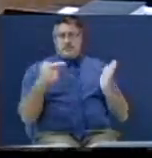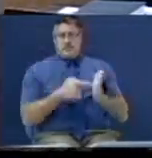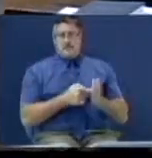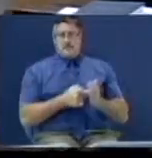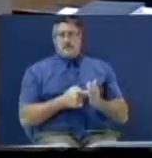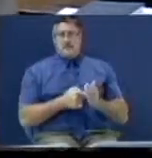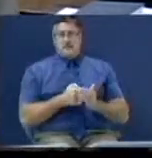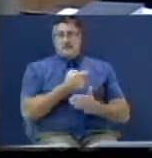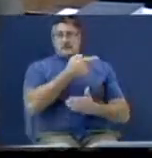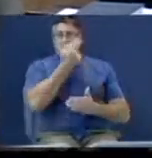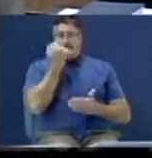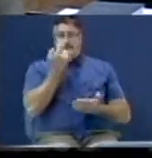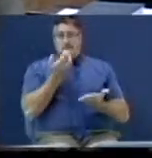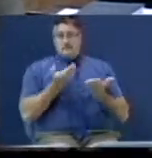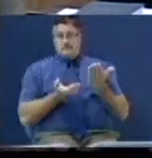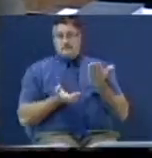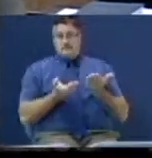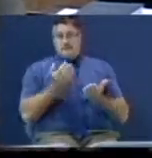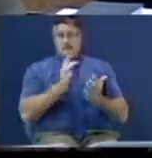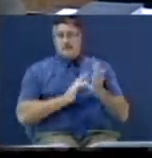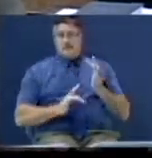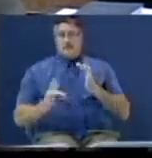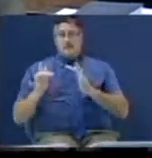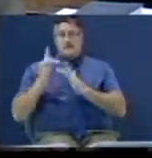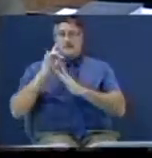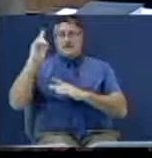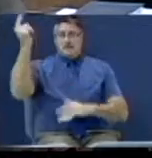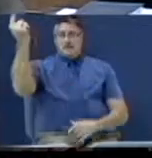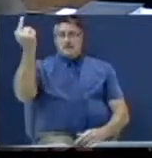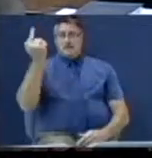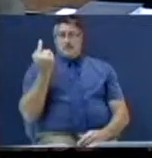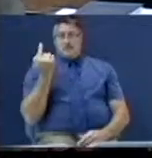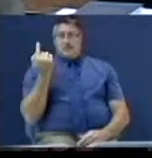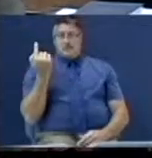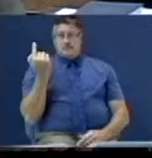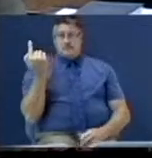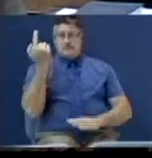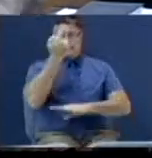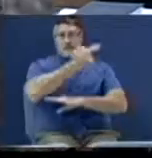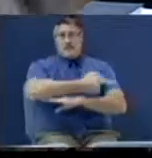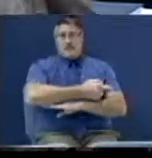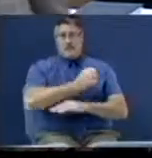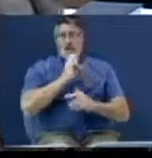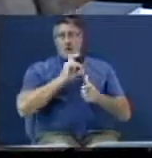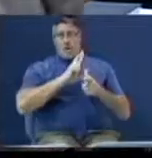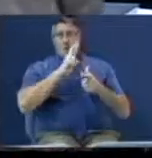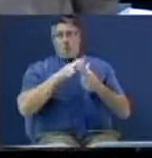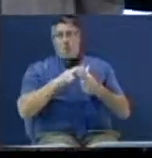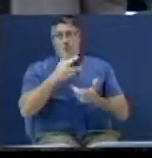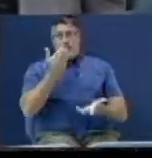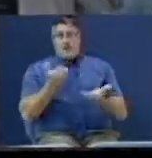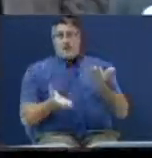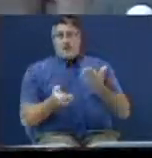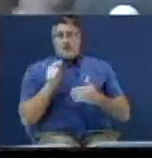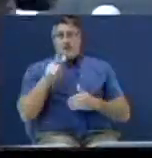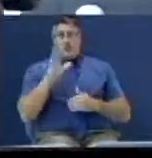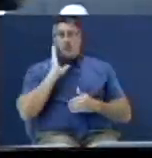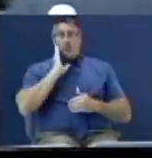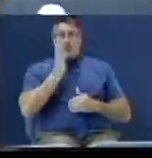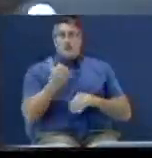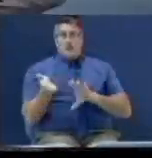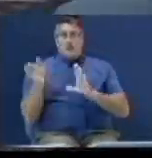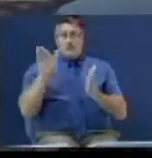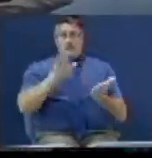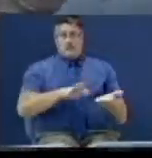Because the Lord might come today, or you may die today. Sinner, can I ask you a